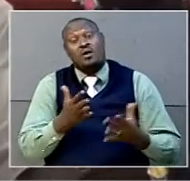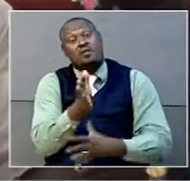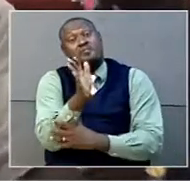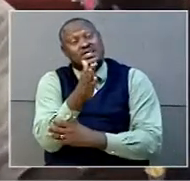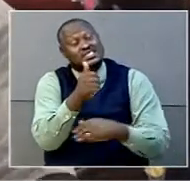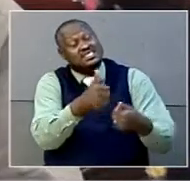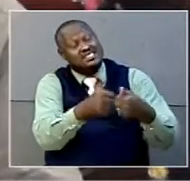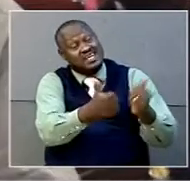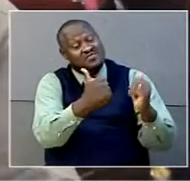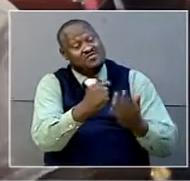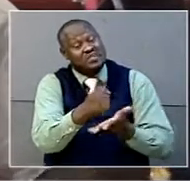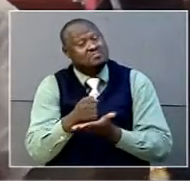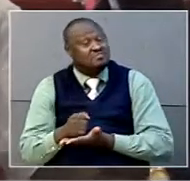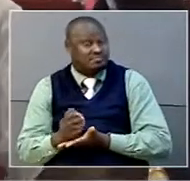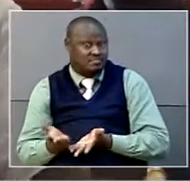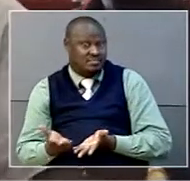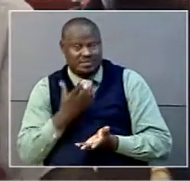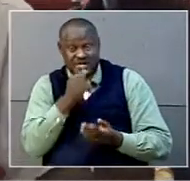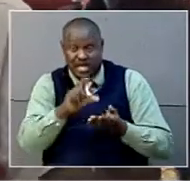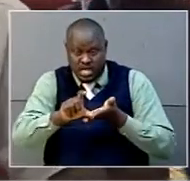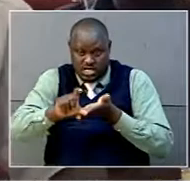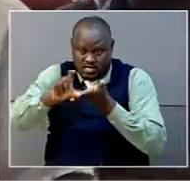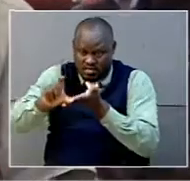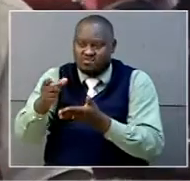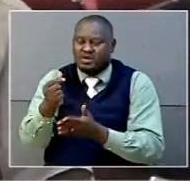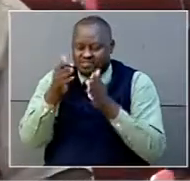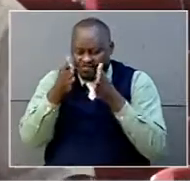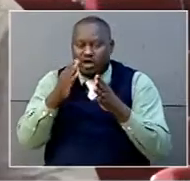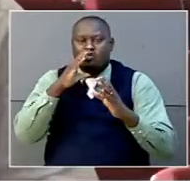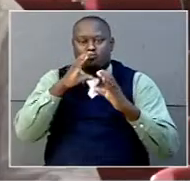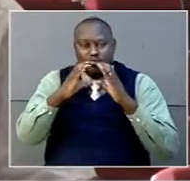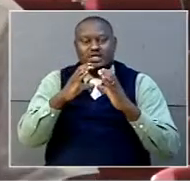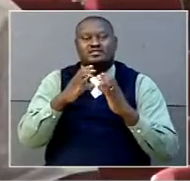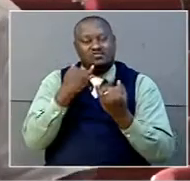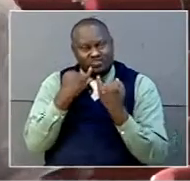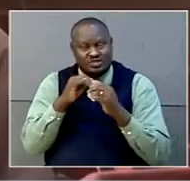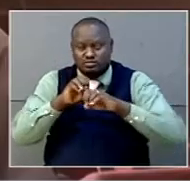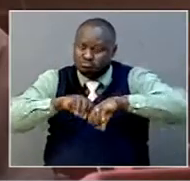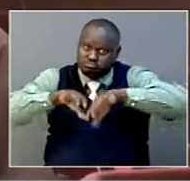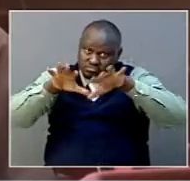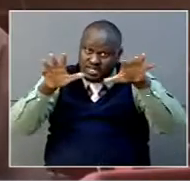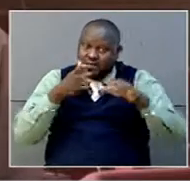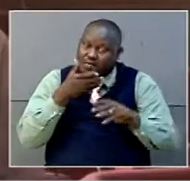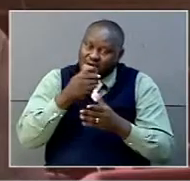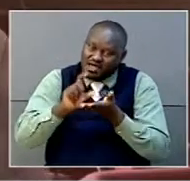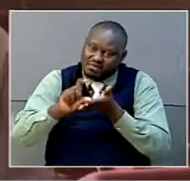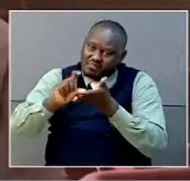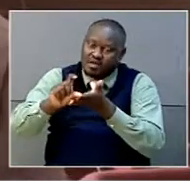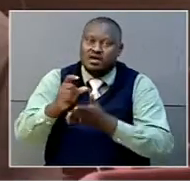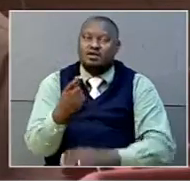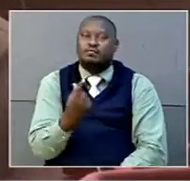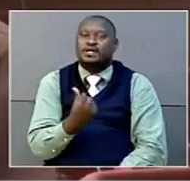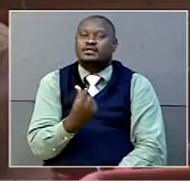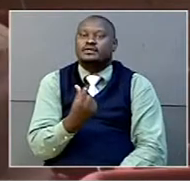could help us on. We get some grants for communication and information dissemination. One, the